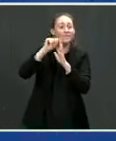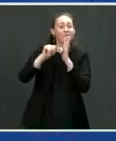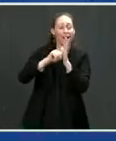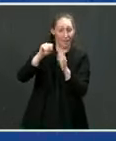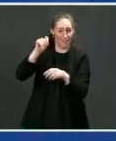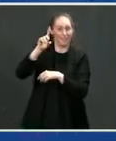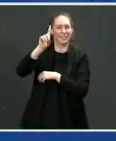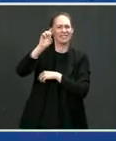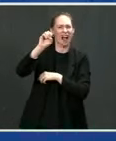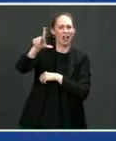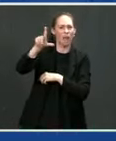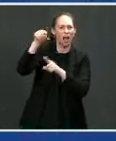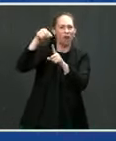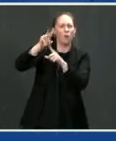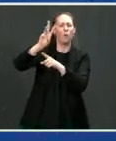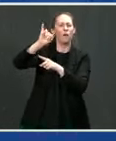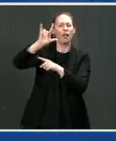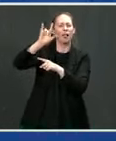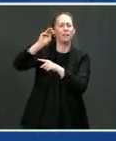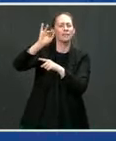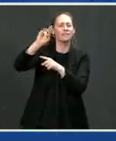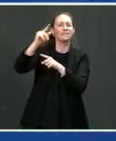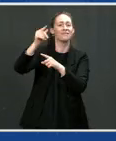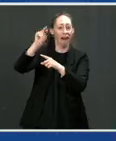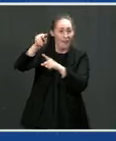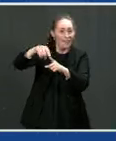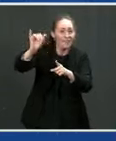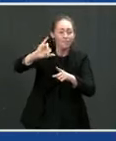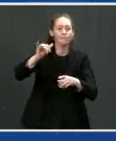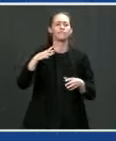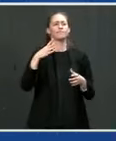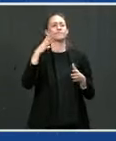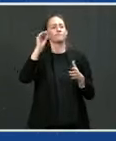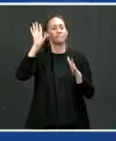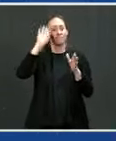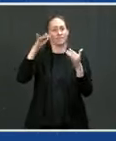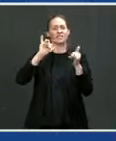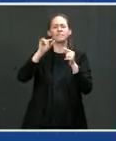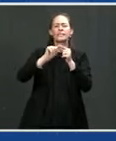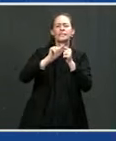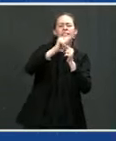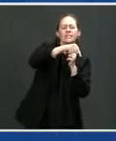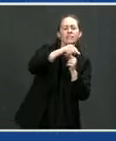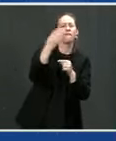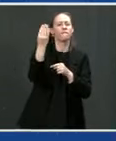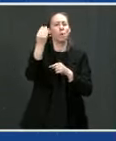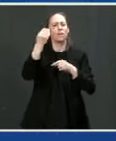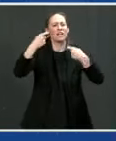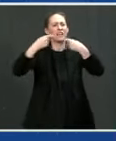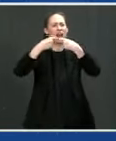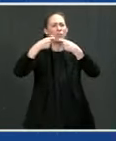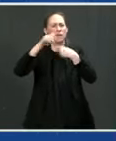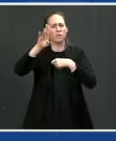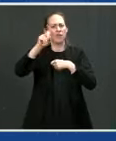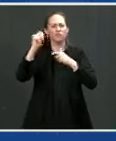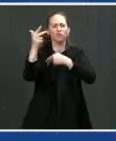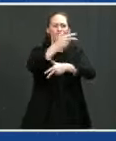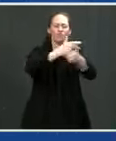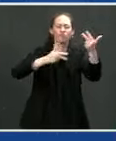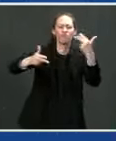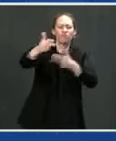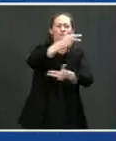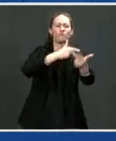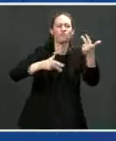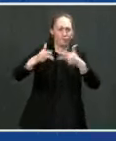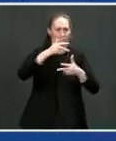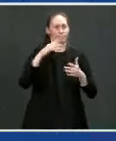14 right outside the White House in Washington DC. And Mr. Mayor, there's 30 of them in the state of South Carolina with